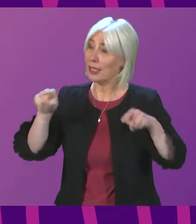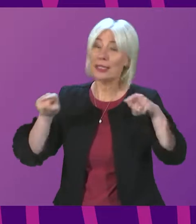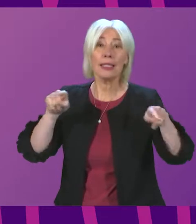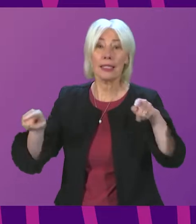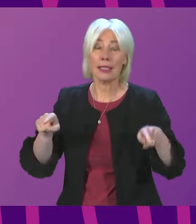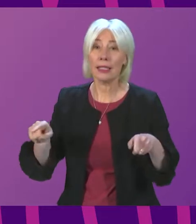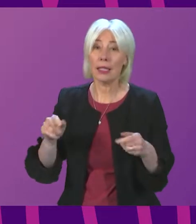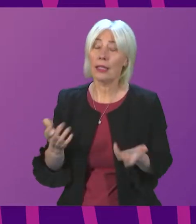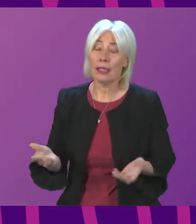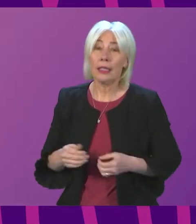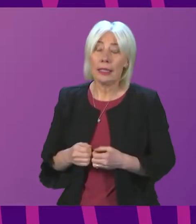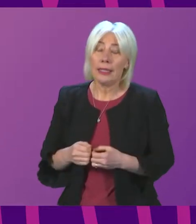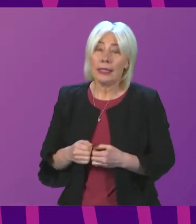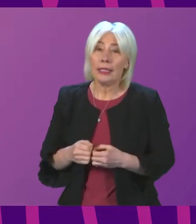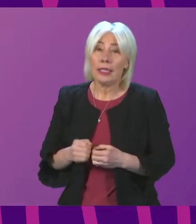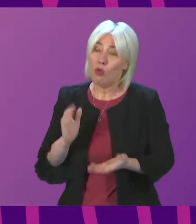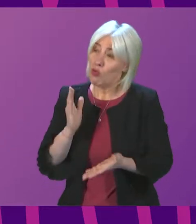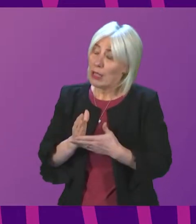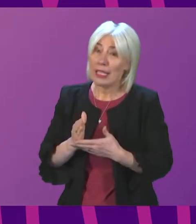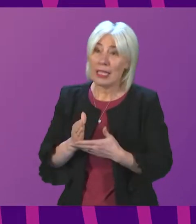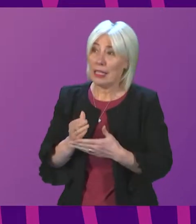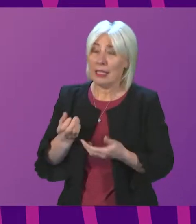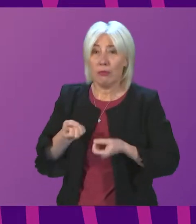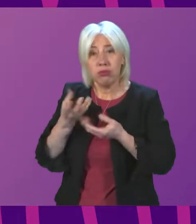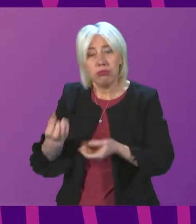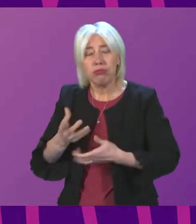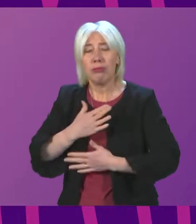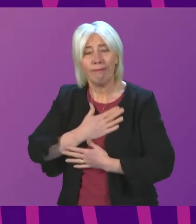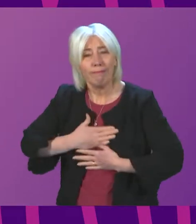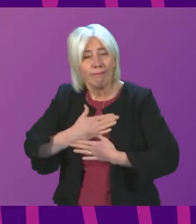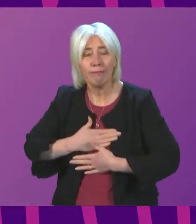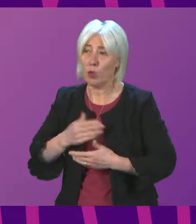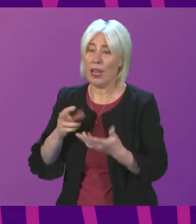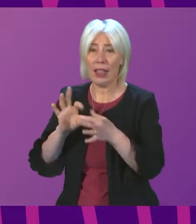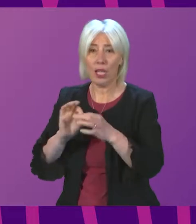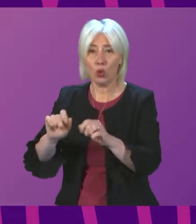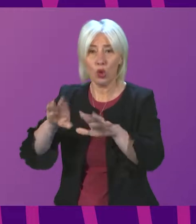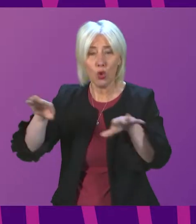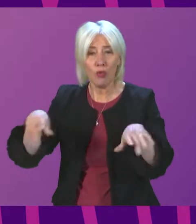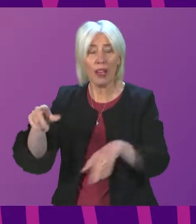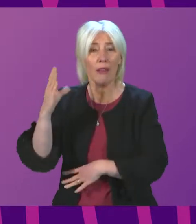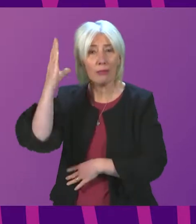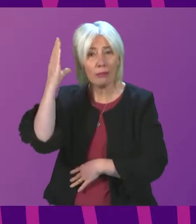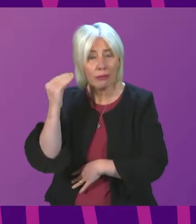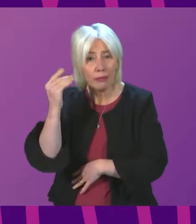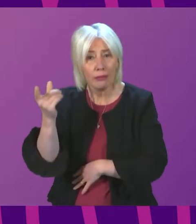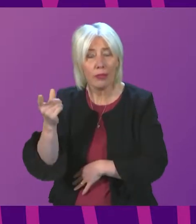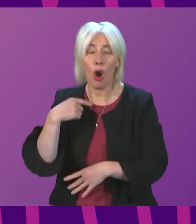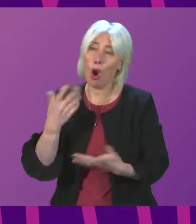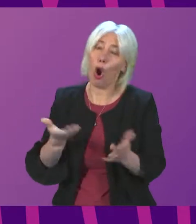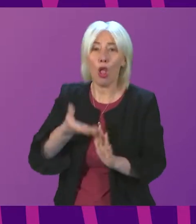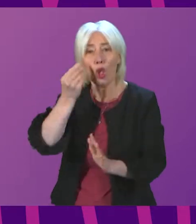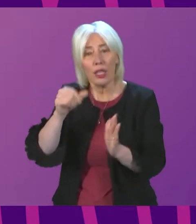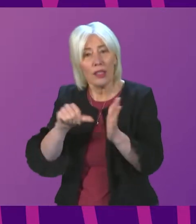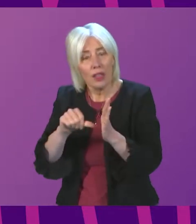opinions I think are particularly sincerely expressed when it is around children with hearing impairments or other learning disabilities.